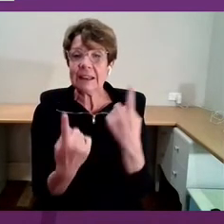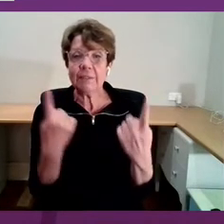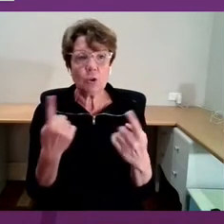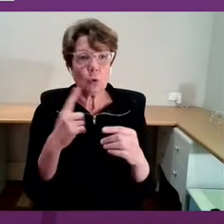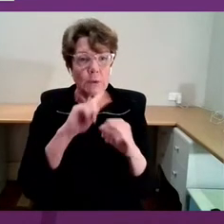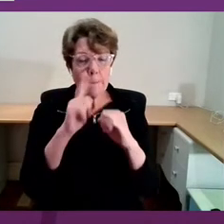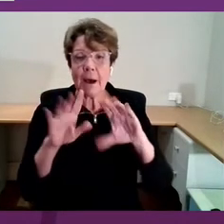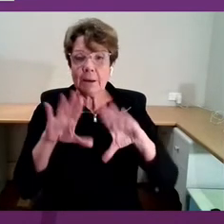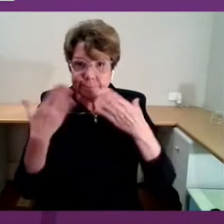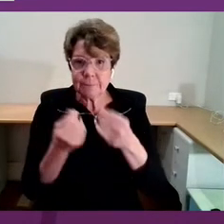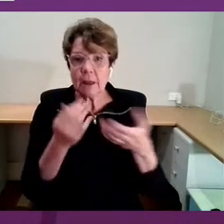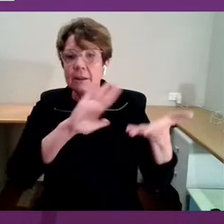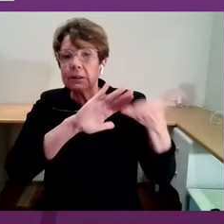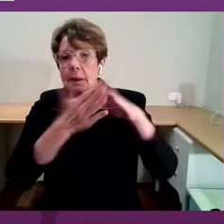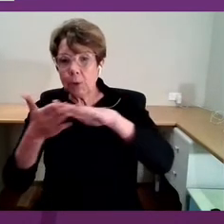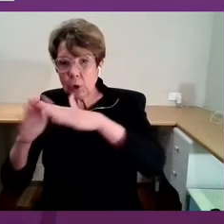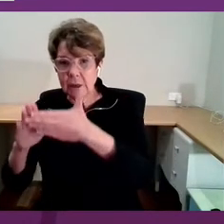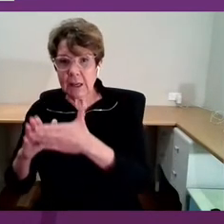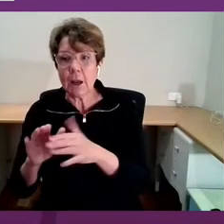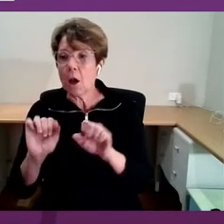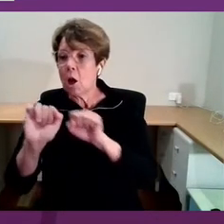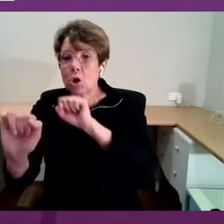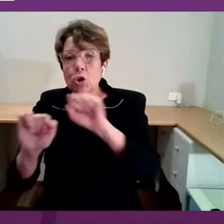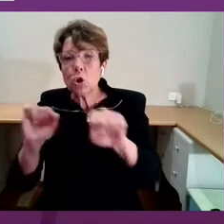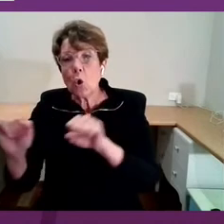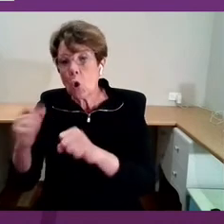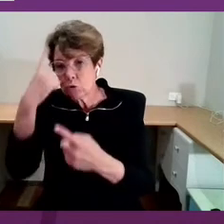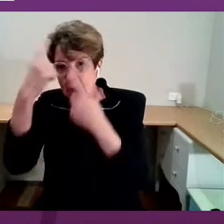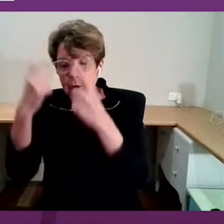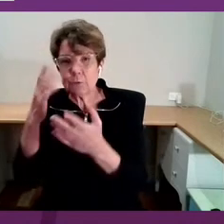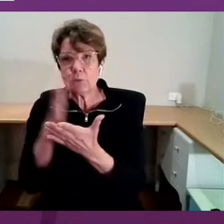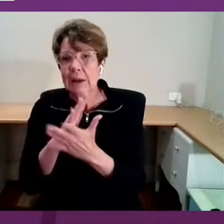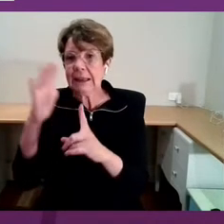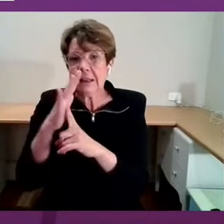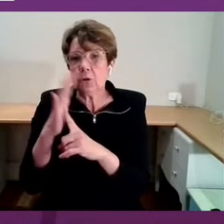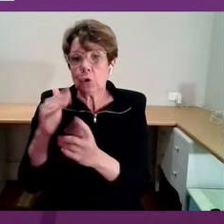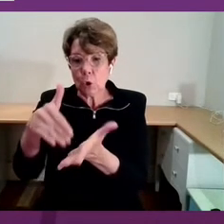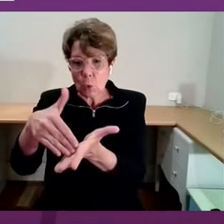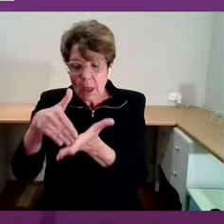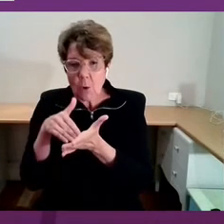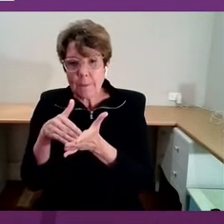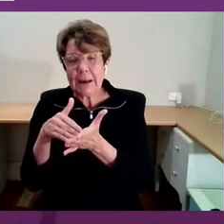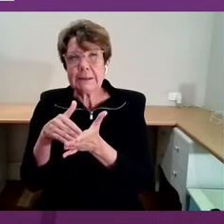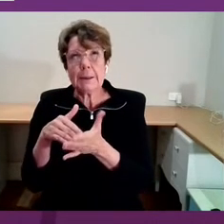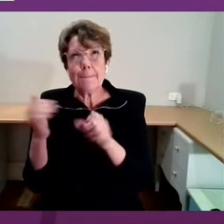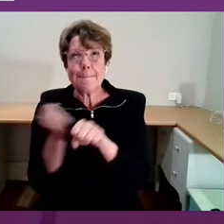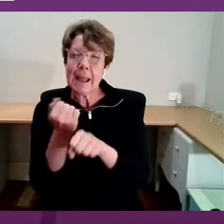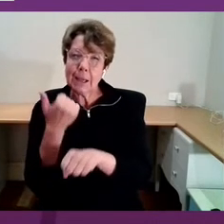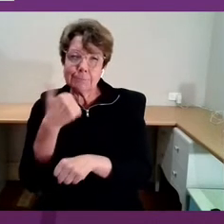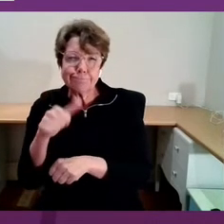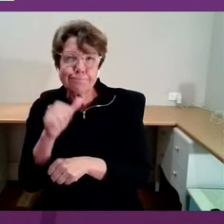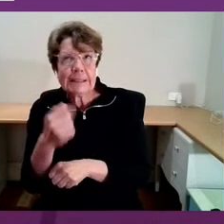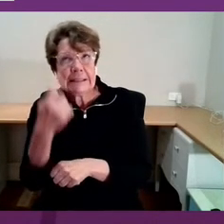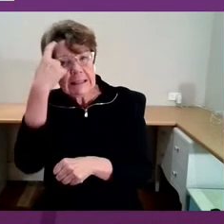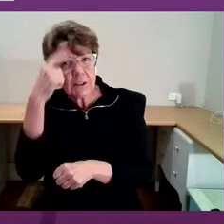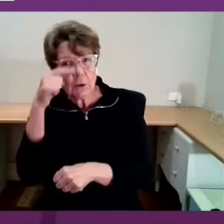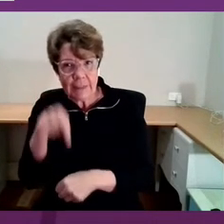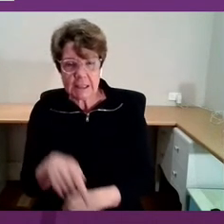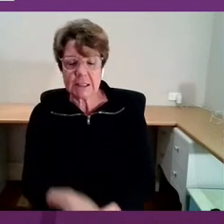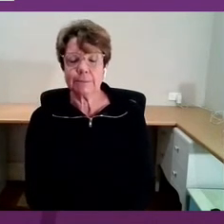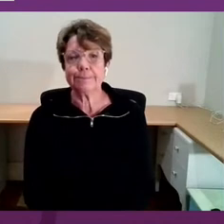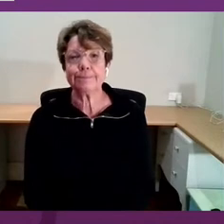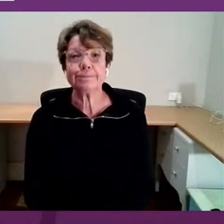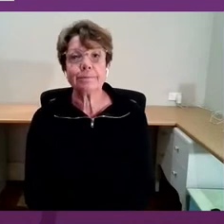Your creativity is essential in helping us to make some sort of sense of all of this. The concept of art and